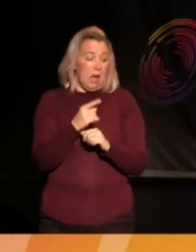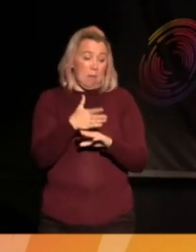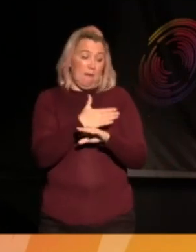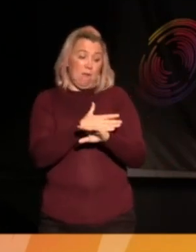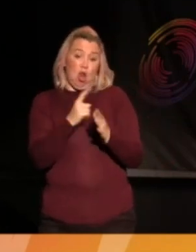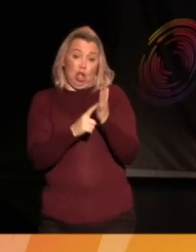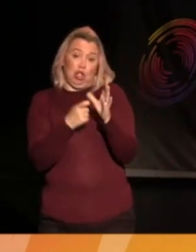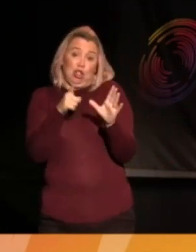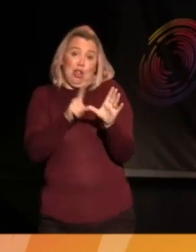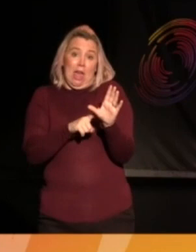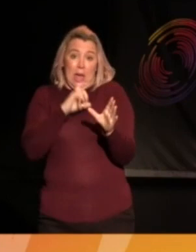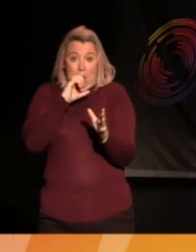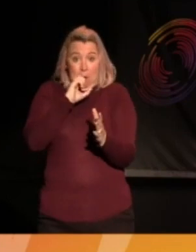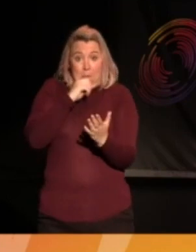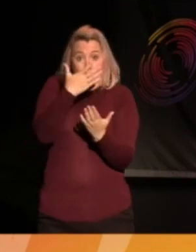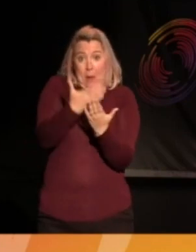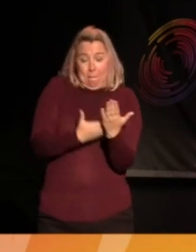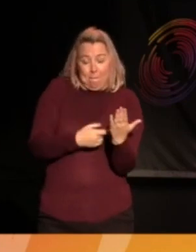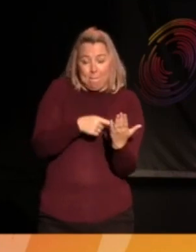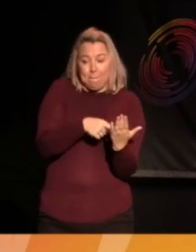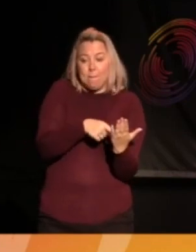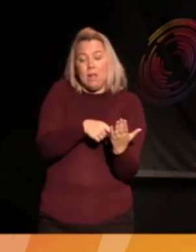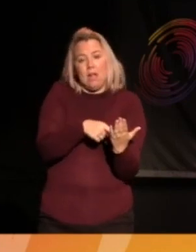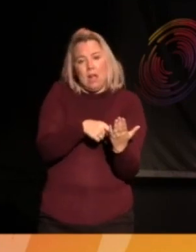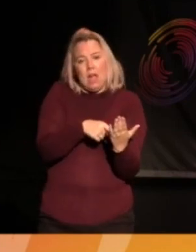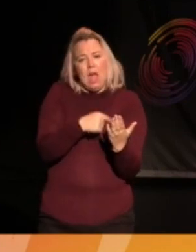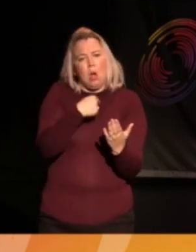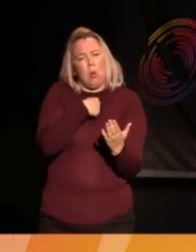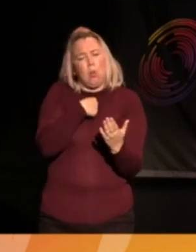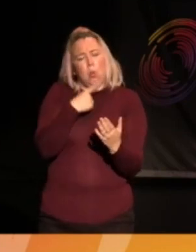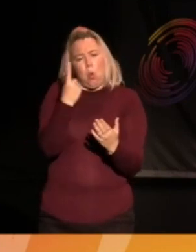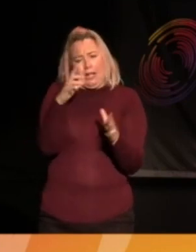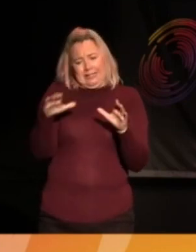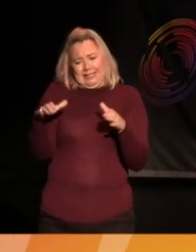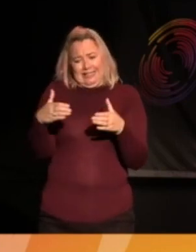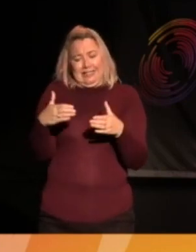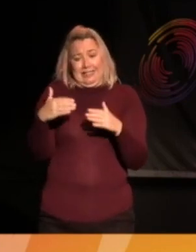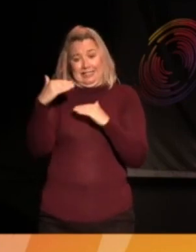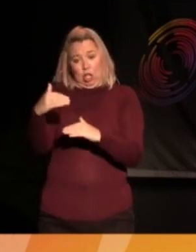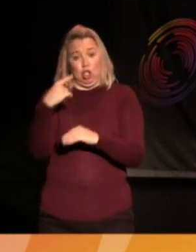is that, you know, we talked about the frontiers of human rights in one of the sessions